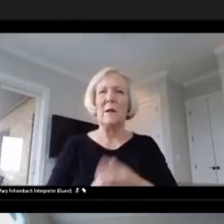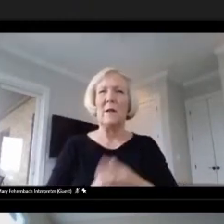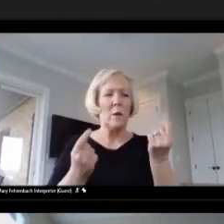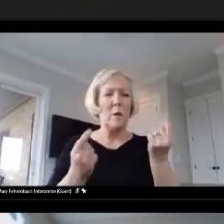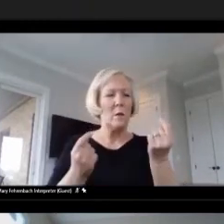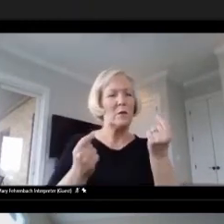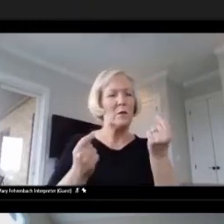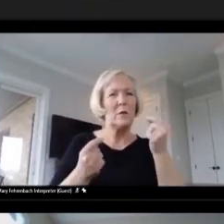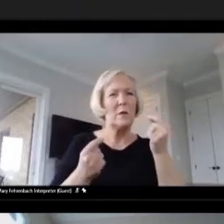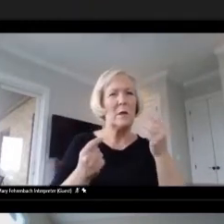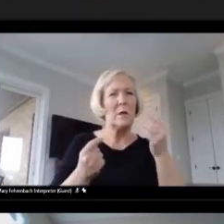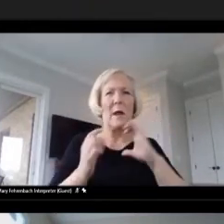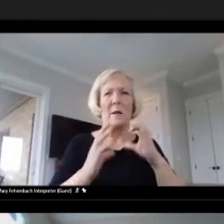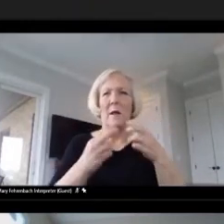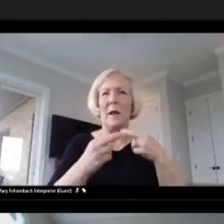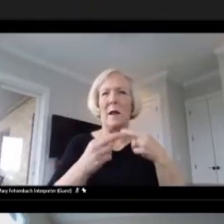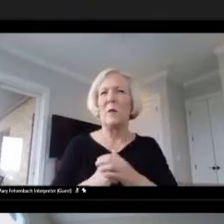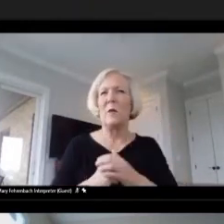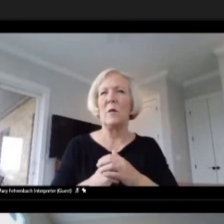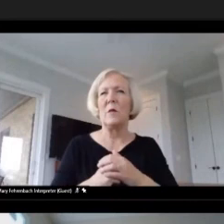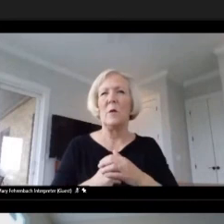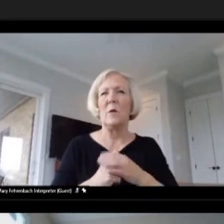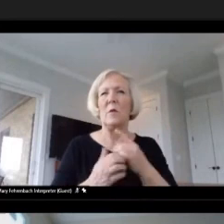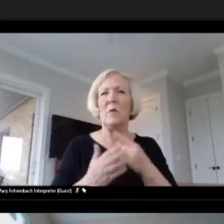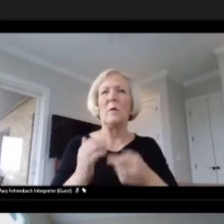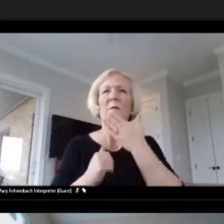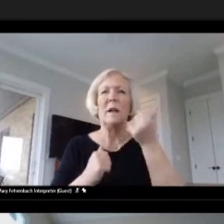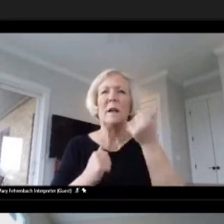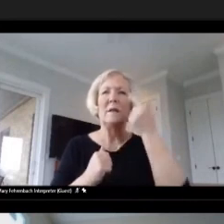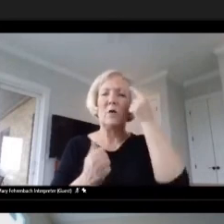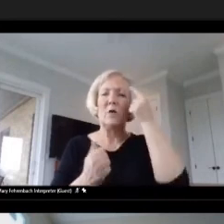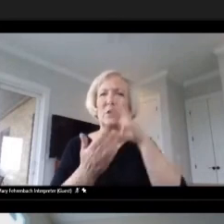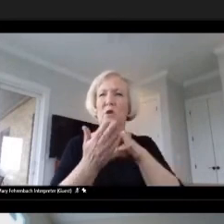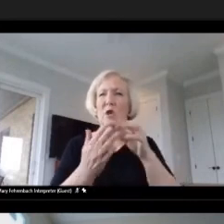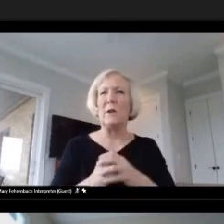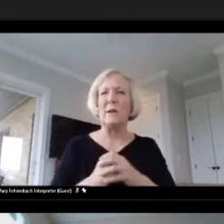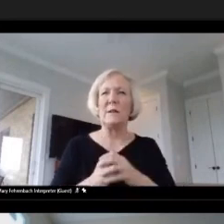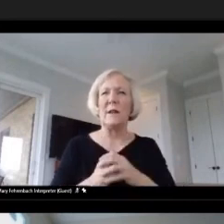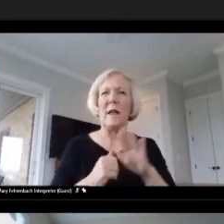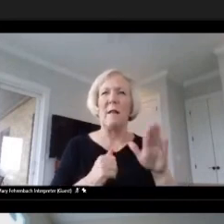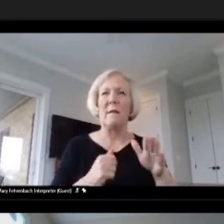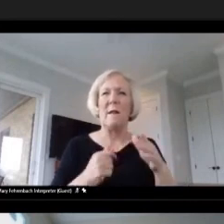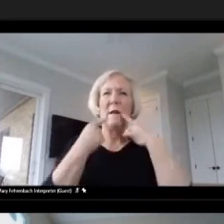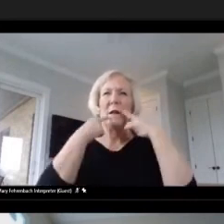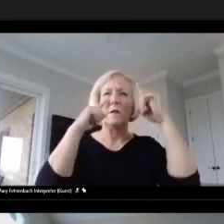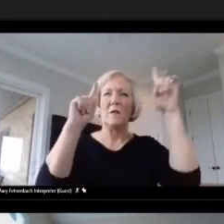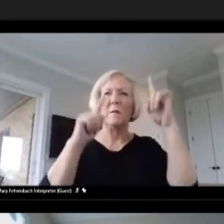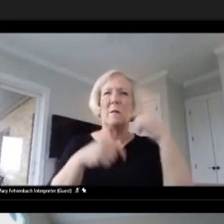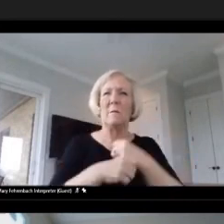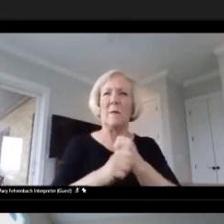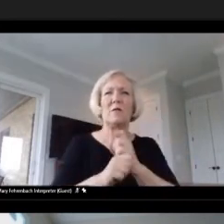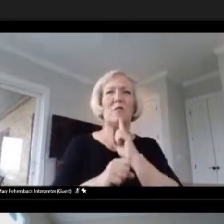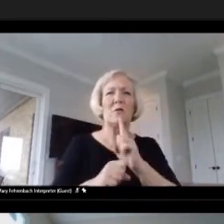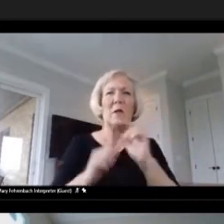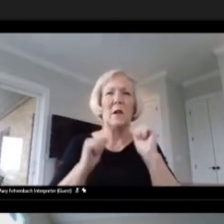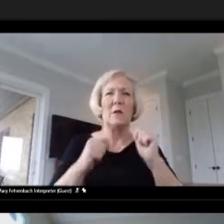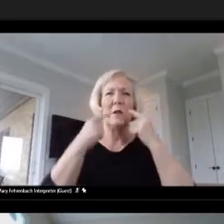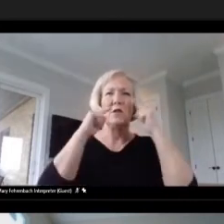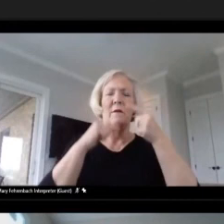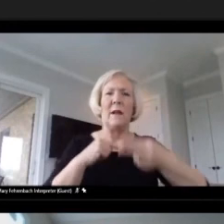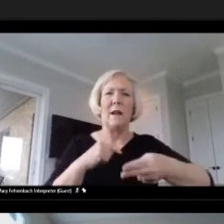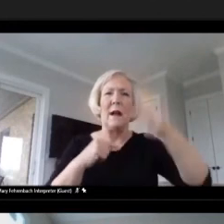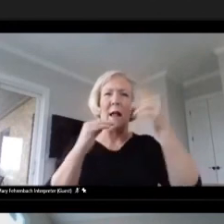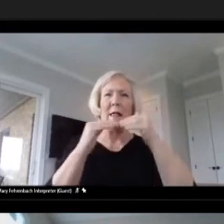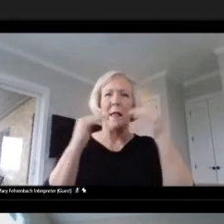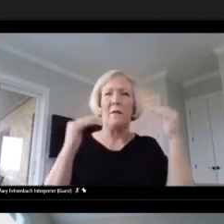was what was best for students and their achievement, making sure that they can achieve at high levels. But then the